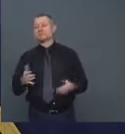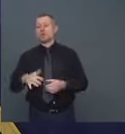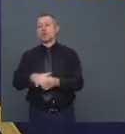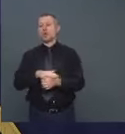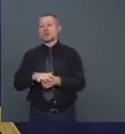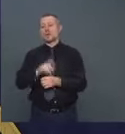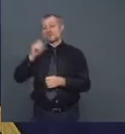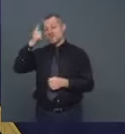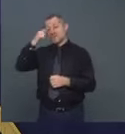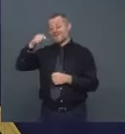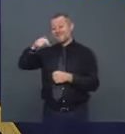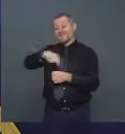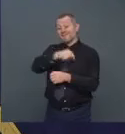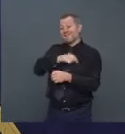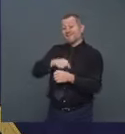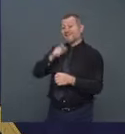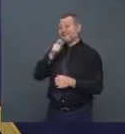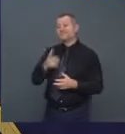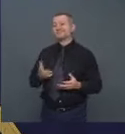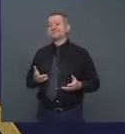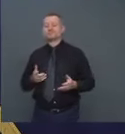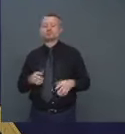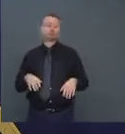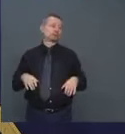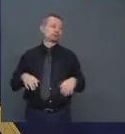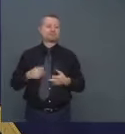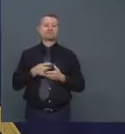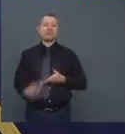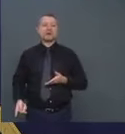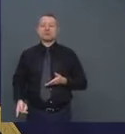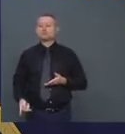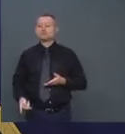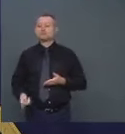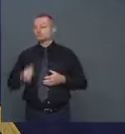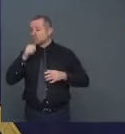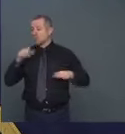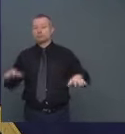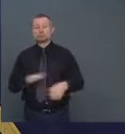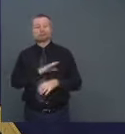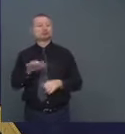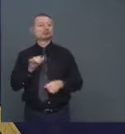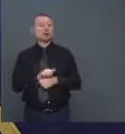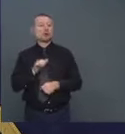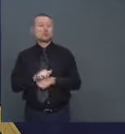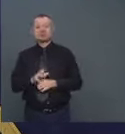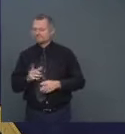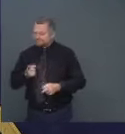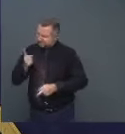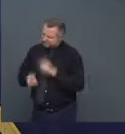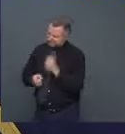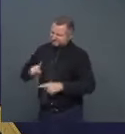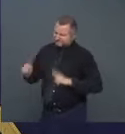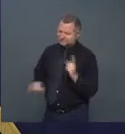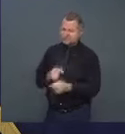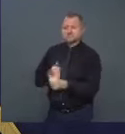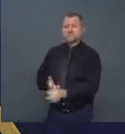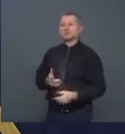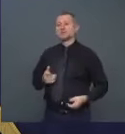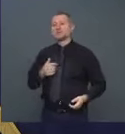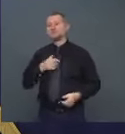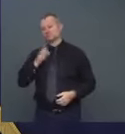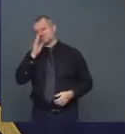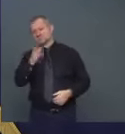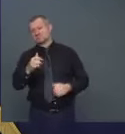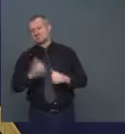failed to do its compliance job. Oh, those are harsh words. Yeah. Well,